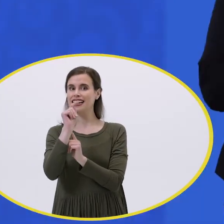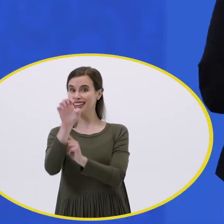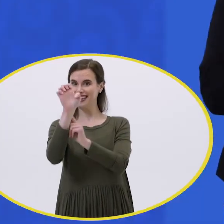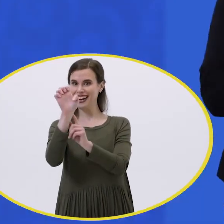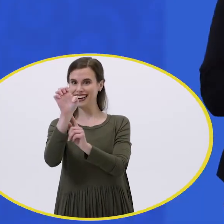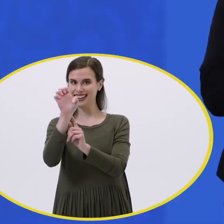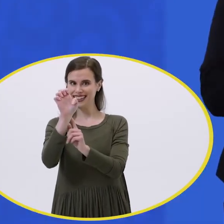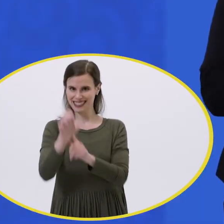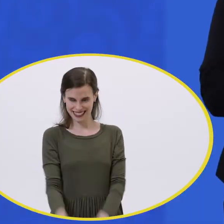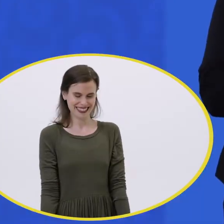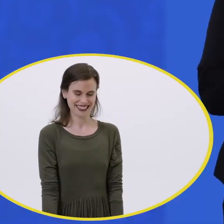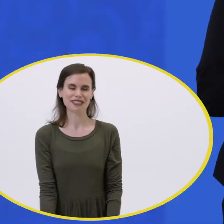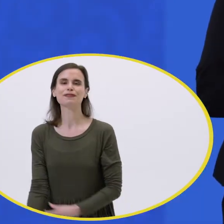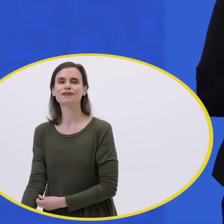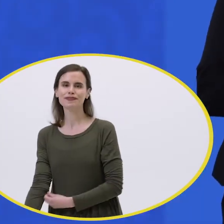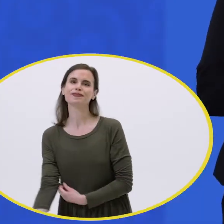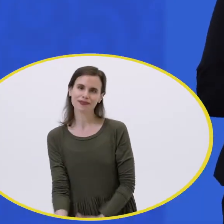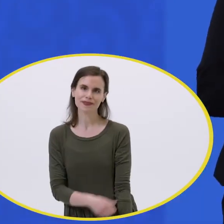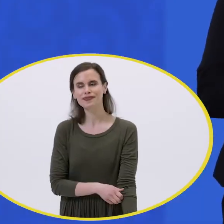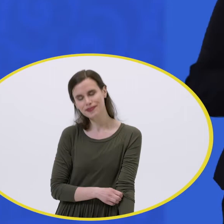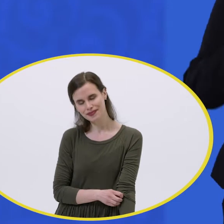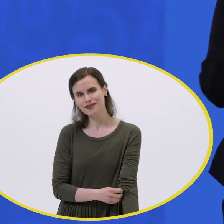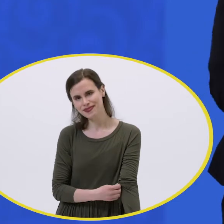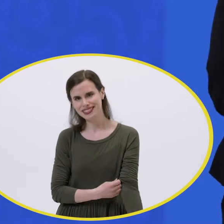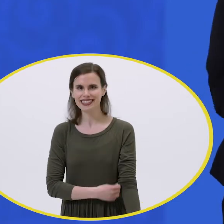the itsy bitsy spider, Andante.